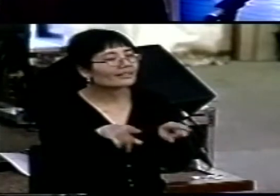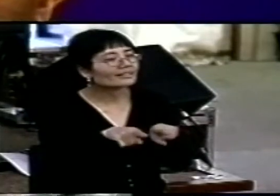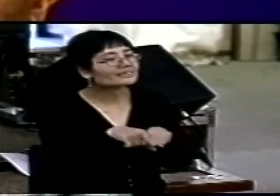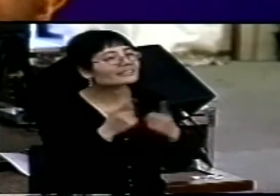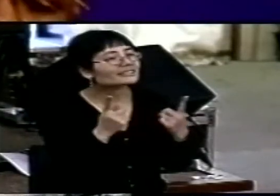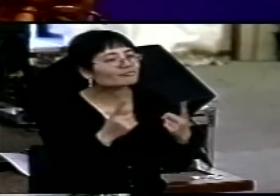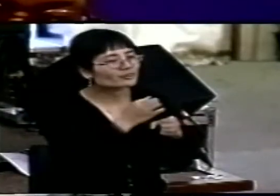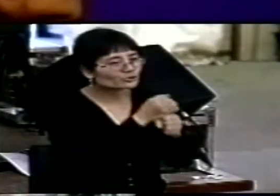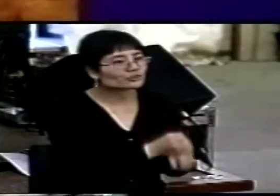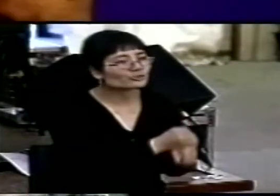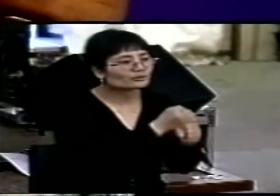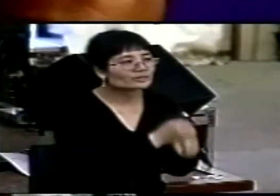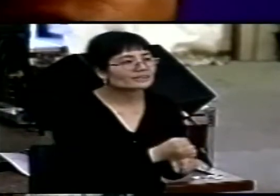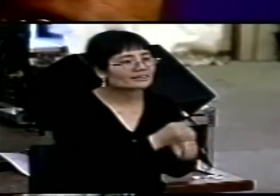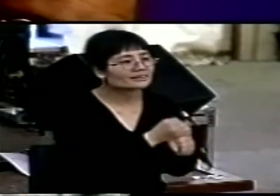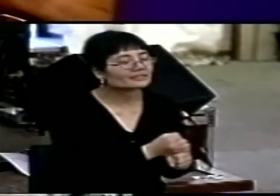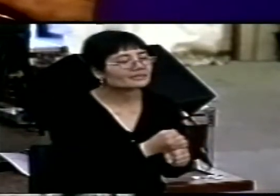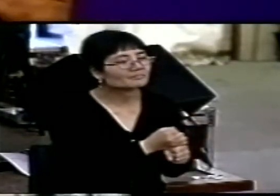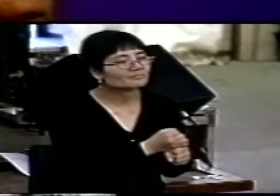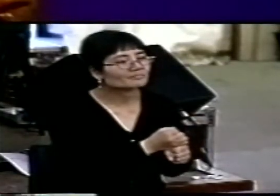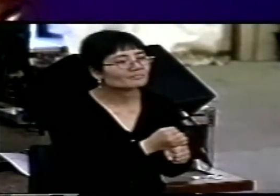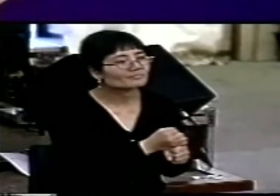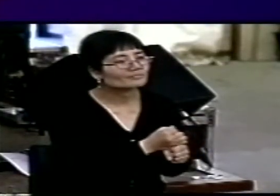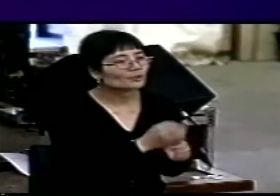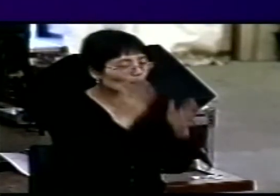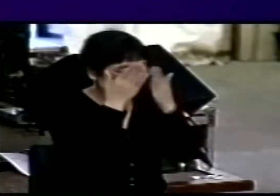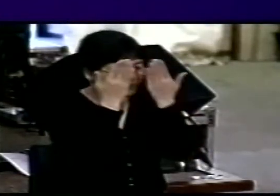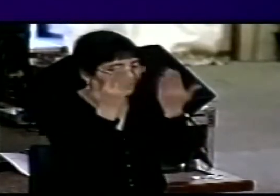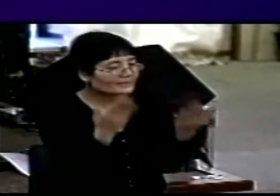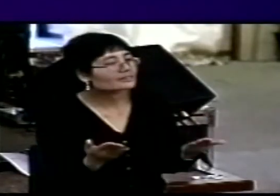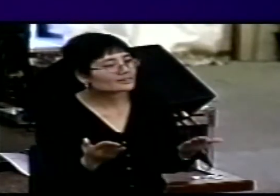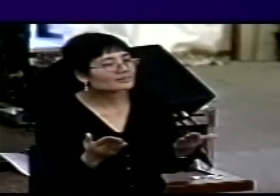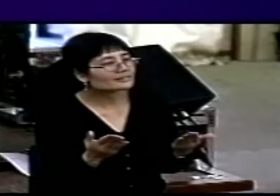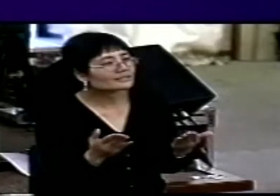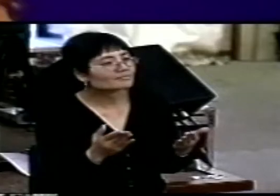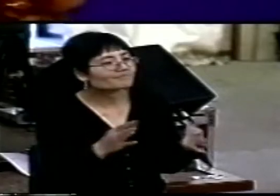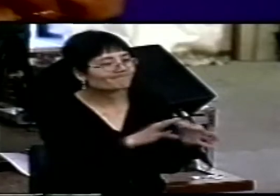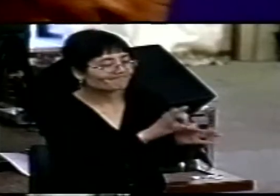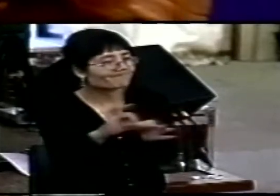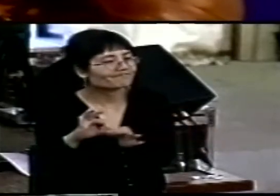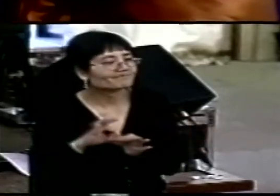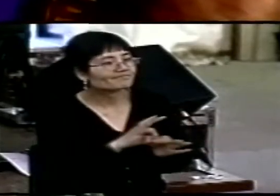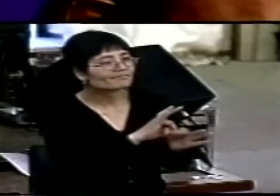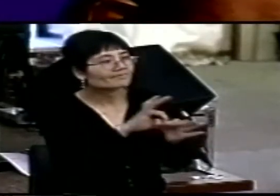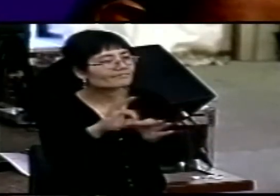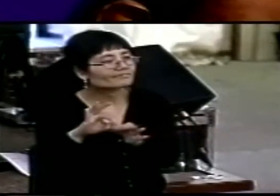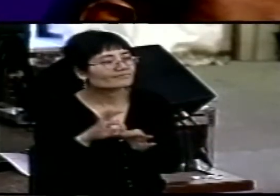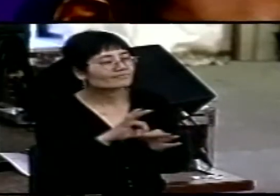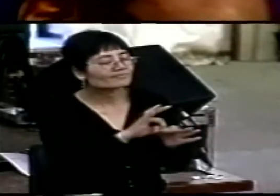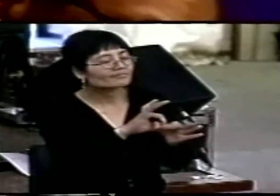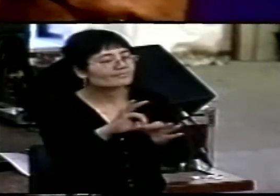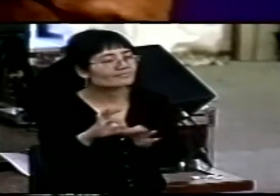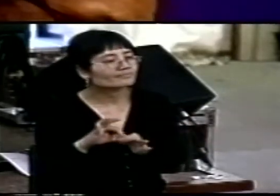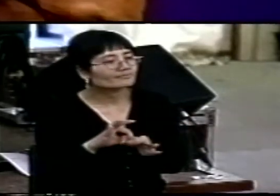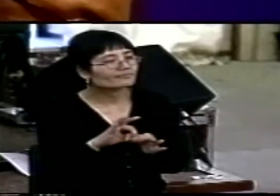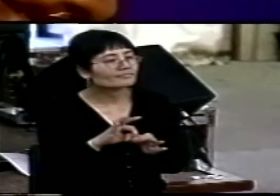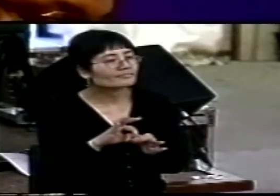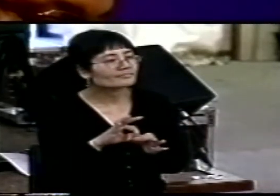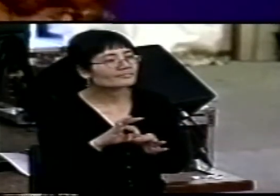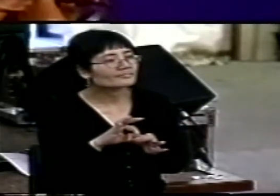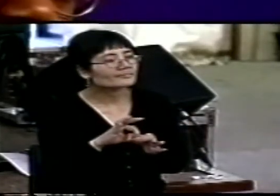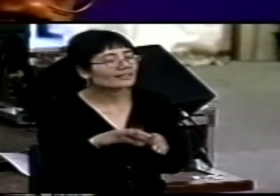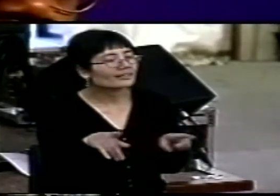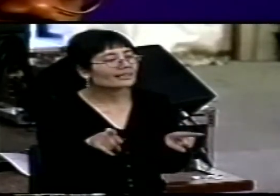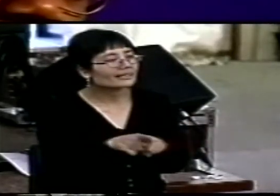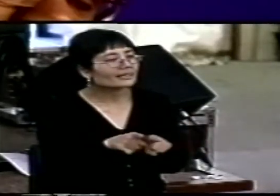evangelical cultures. And one of the tell-tale signs of that, as I was just hinting a while ago, is very often even the way in which